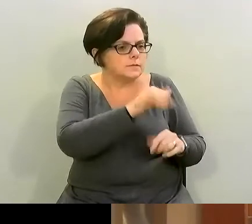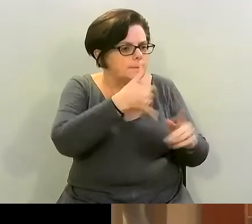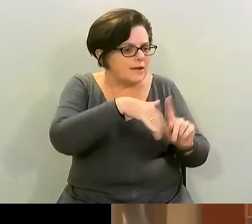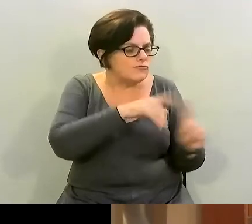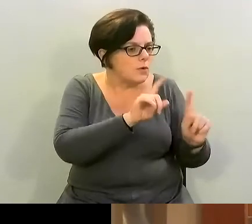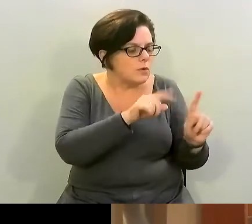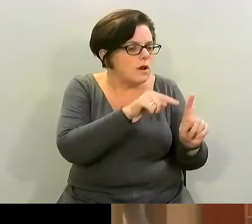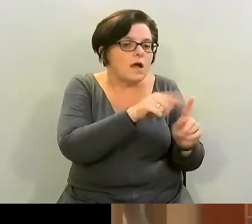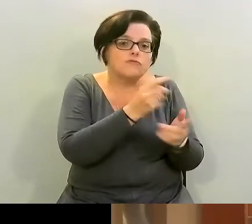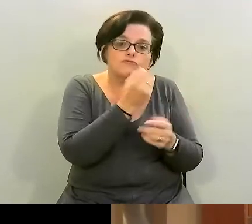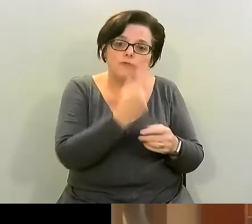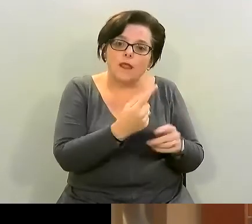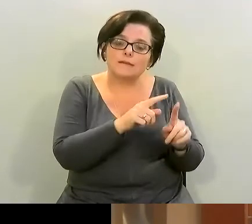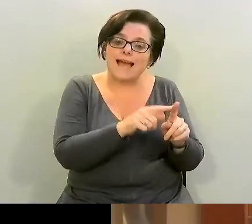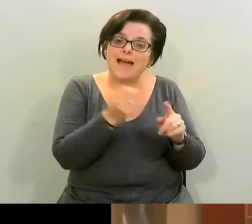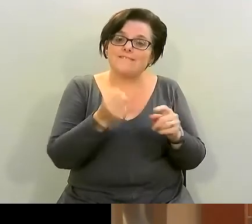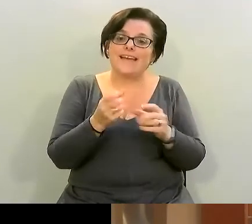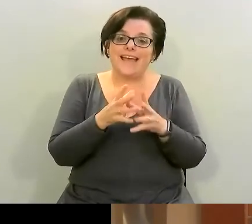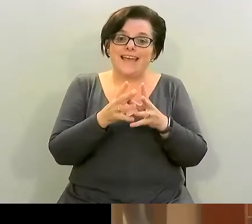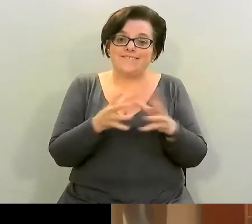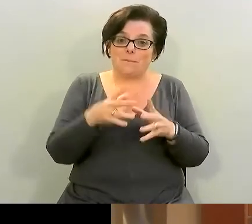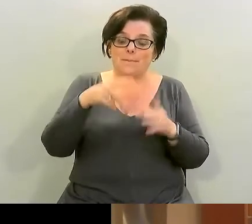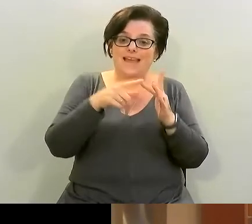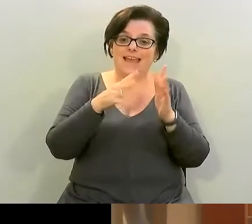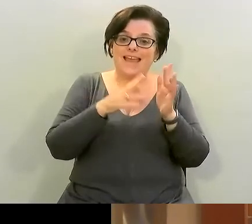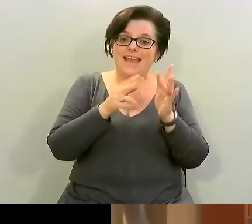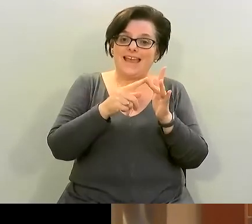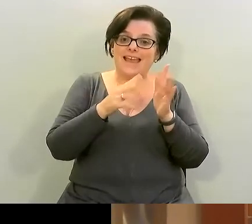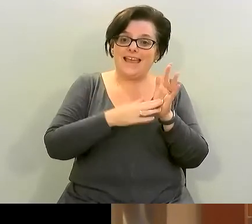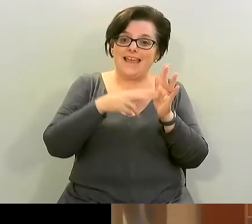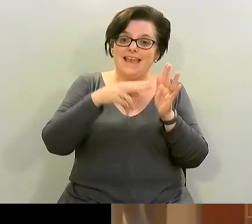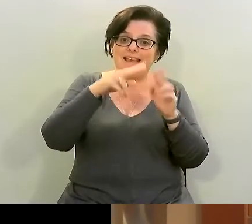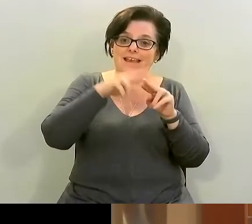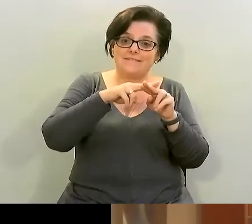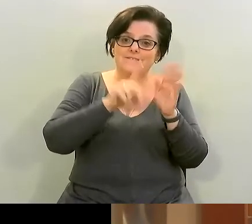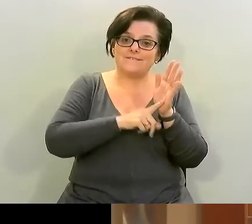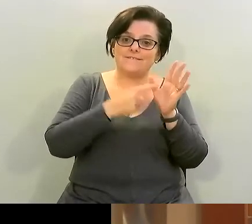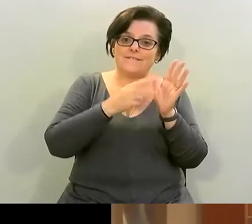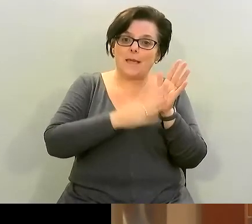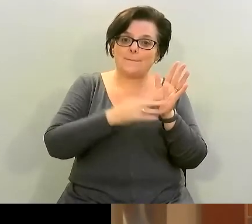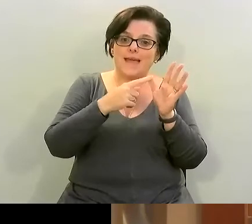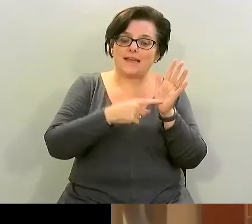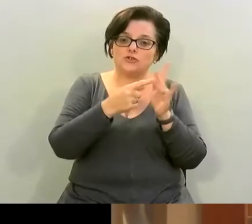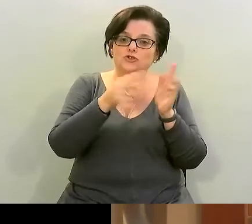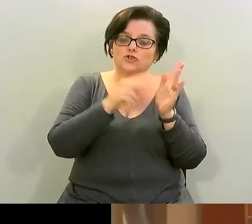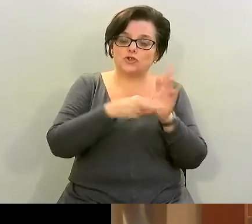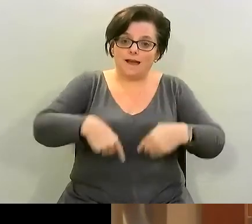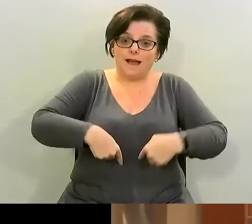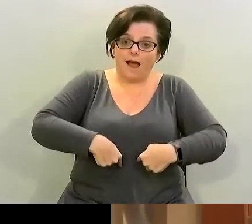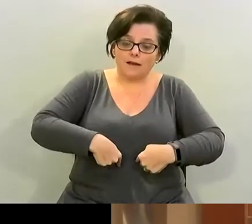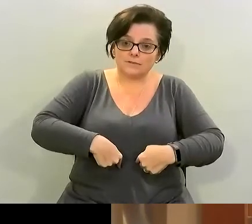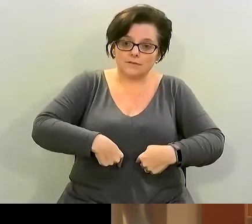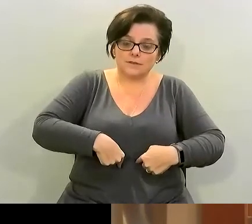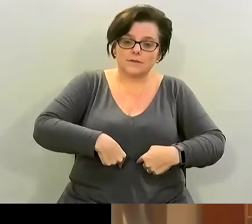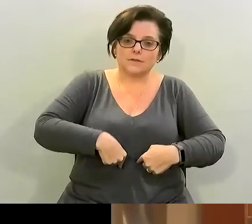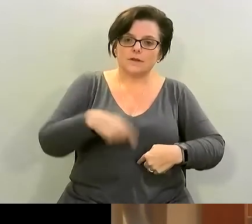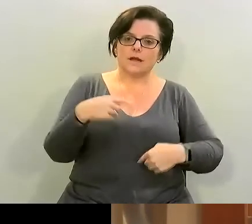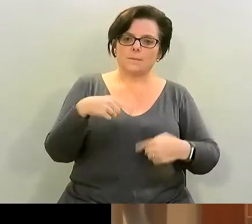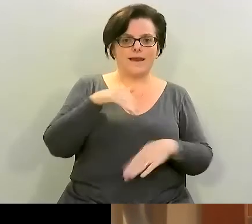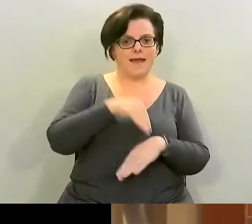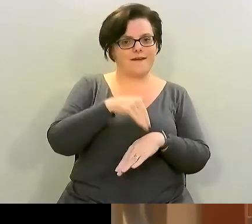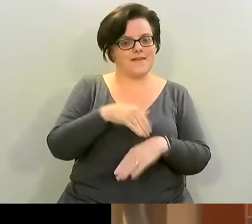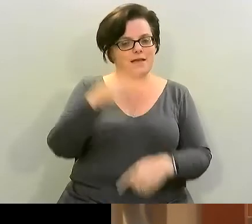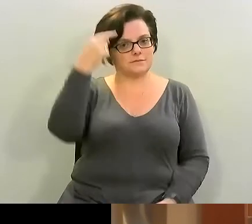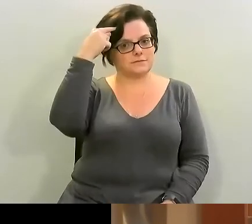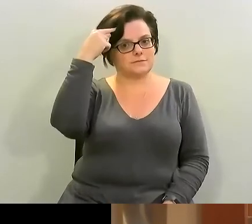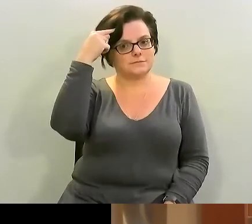was inflammation in her gut which was leading to these symptoms she never had mental health issues before so that speaks